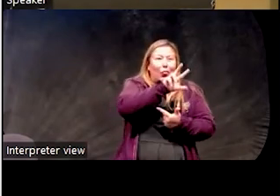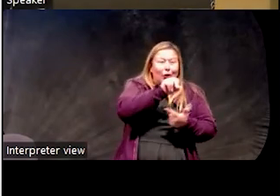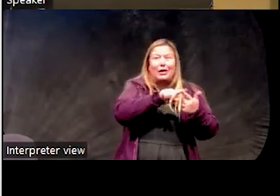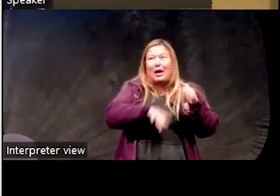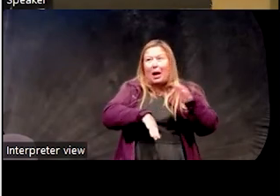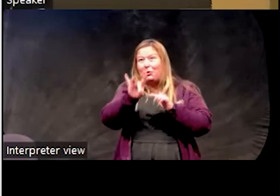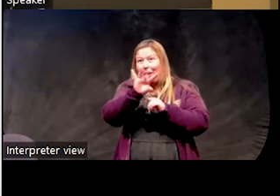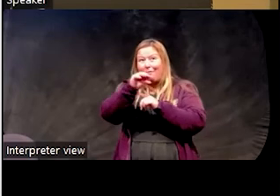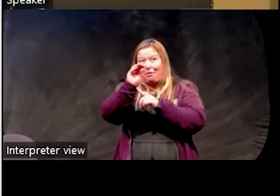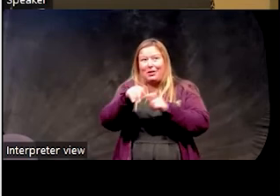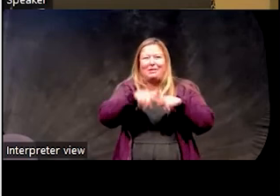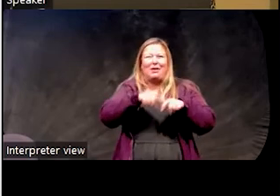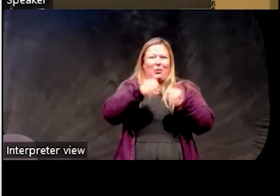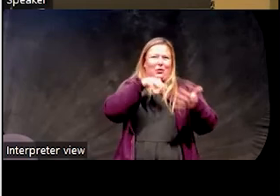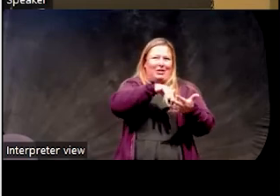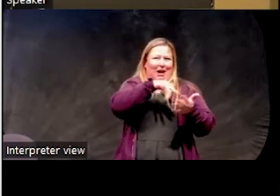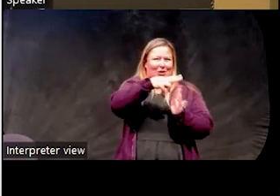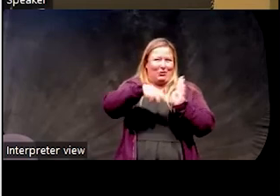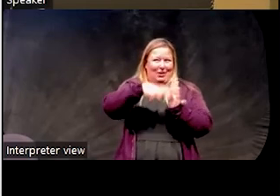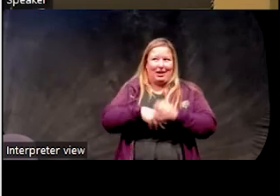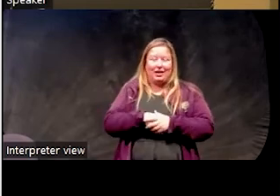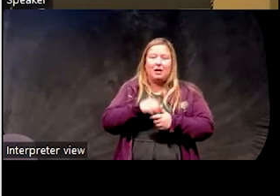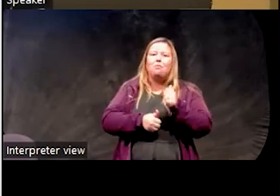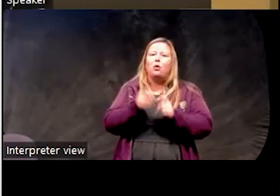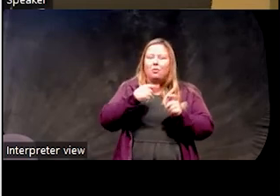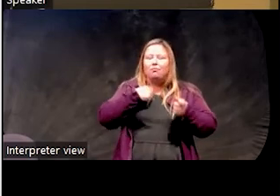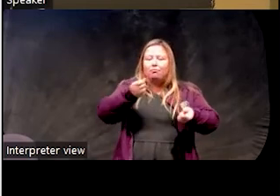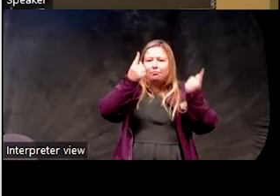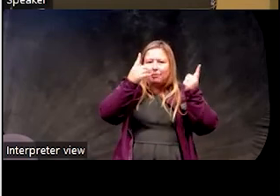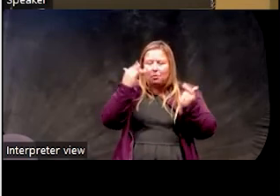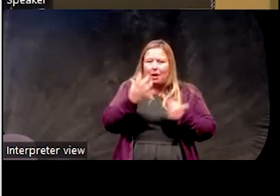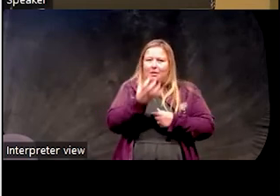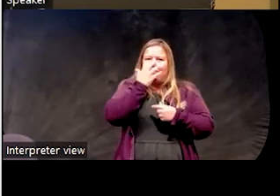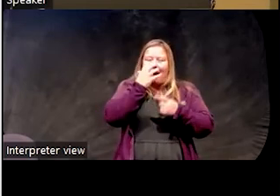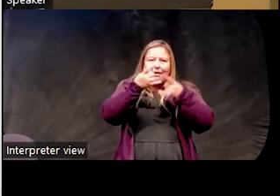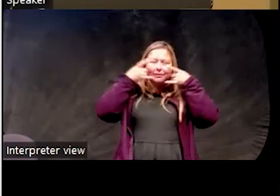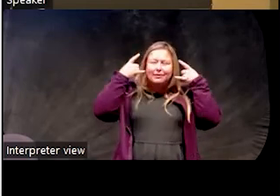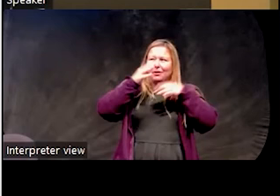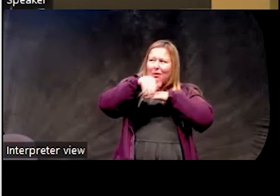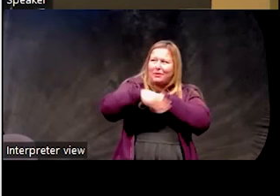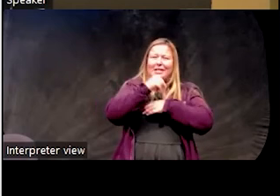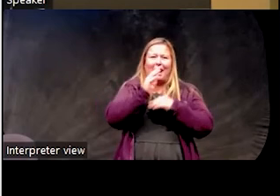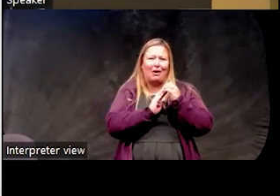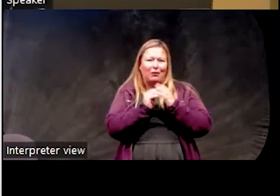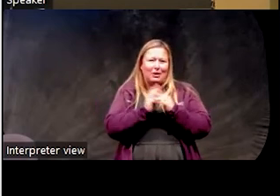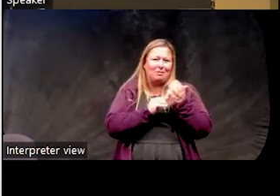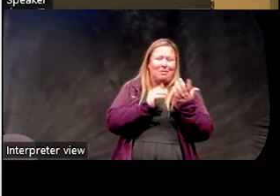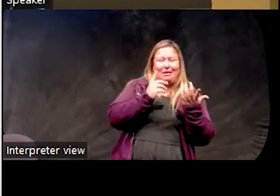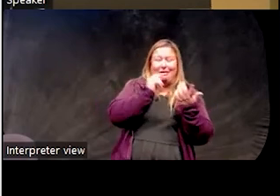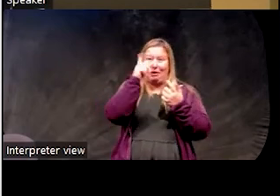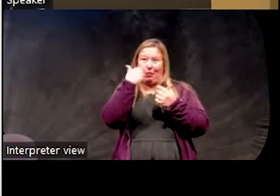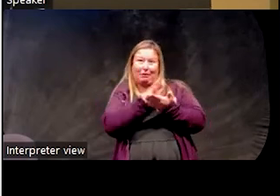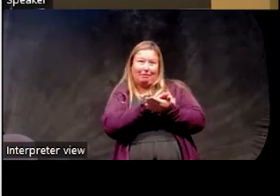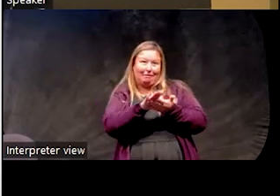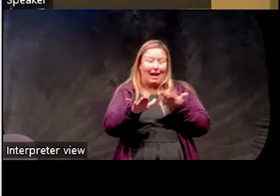85%, depending on the study that you're looking at. Most people can understand why, like you're wearing a mask on your face. It's not the most appealing thing in the